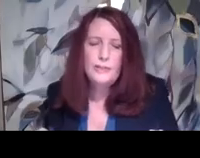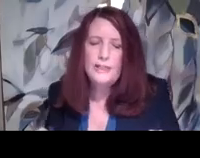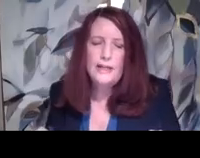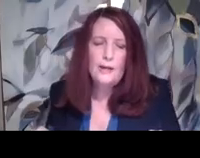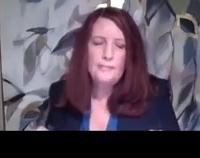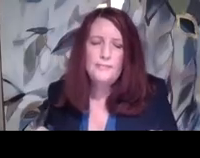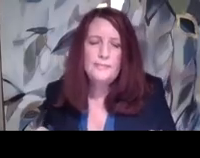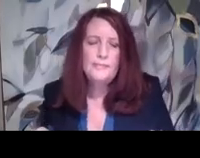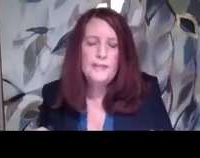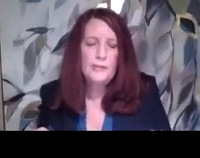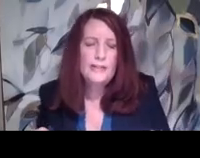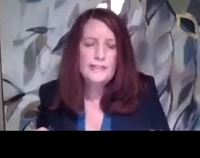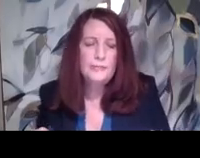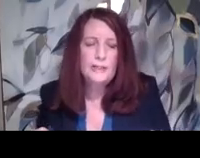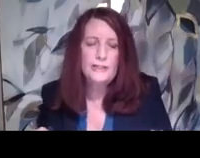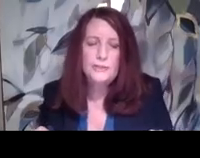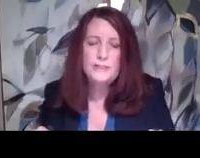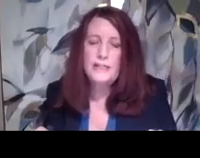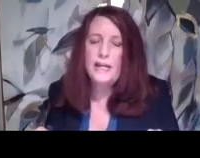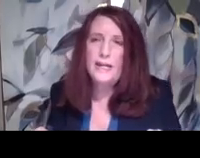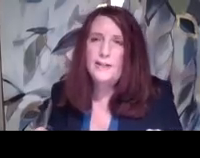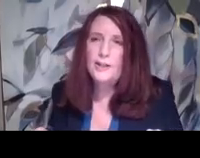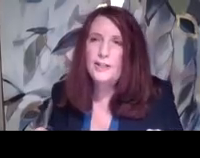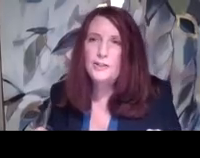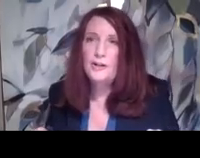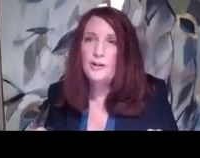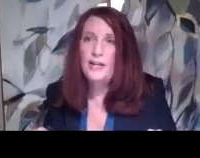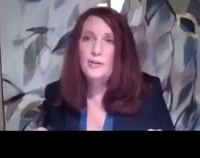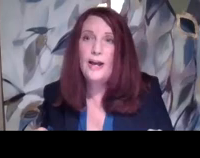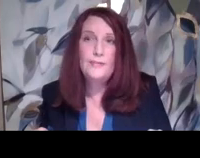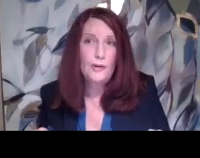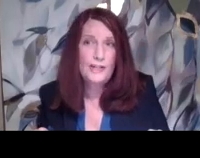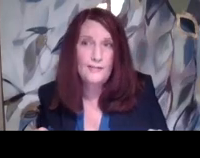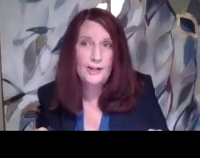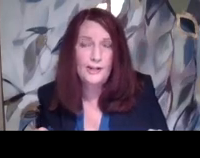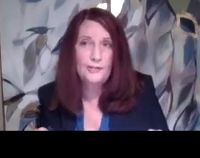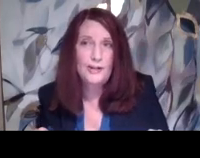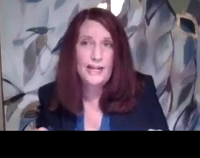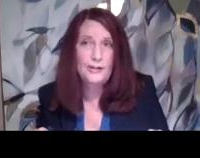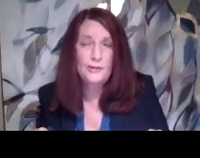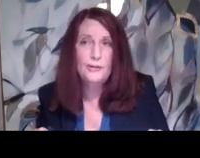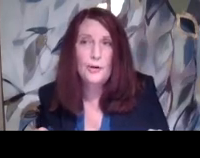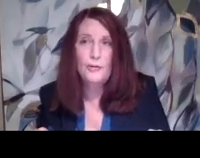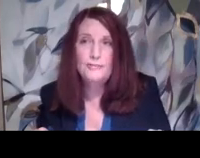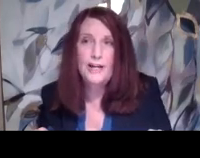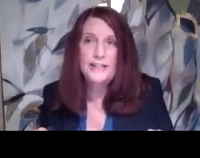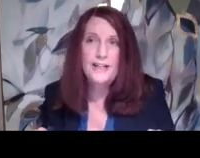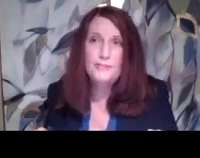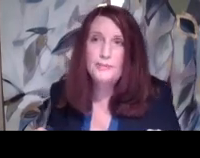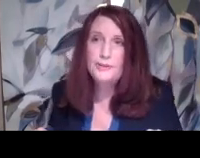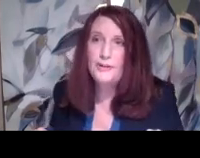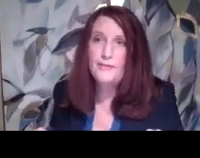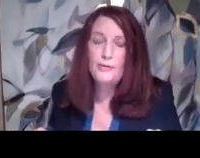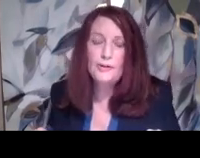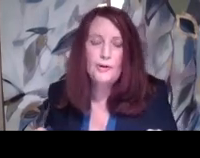That's really, well that's really interesting and that, and you have, you already have a career goal in mind.